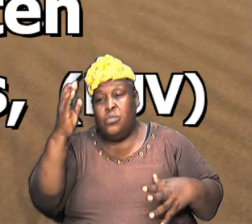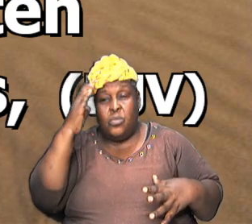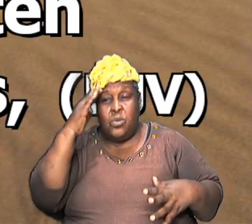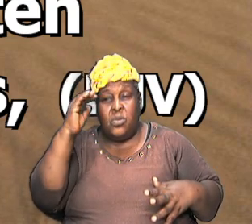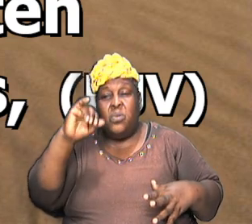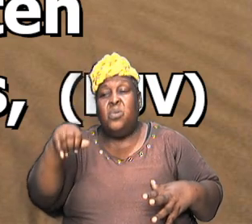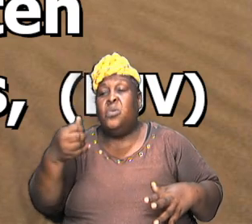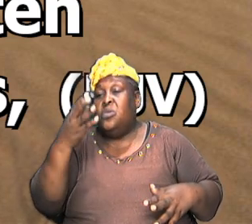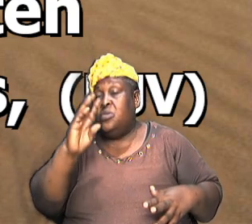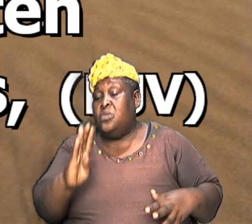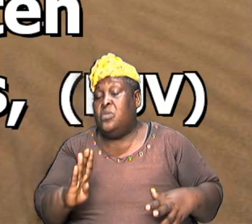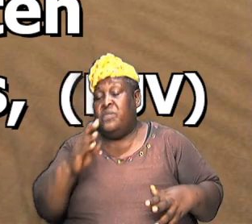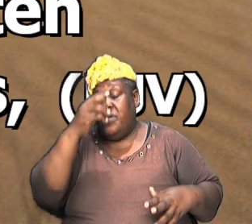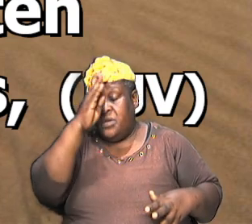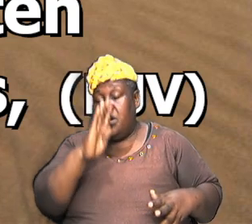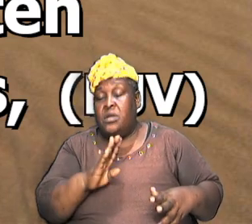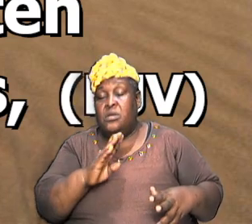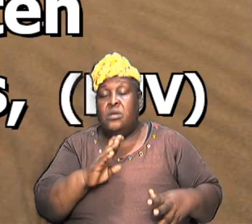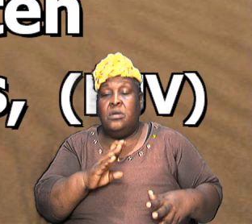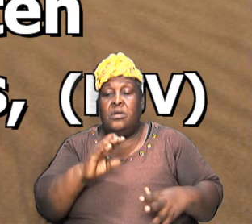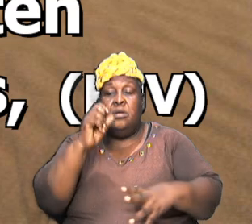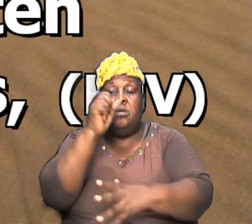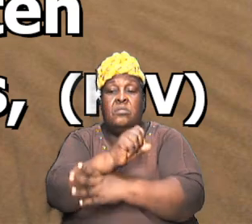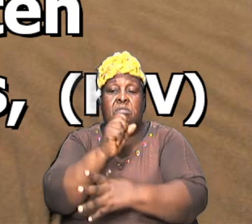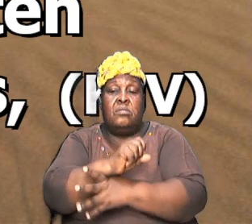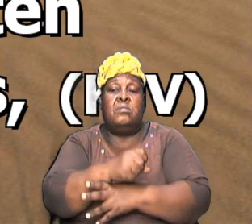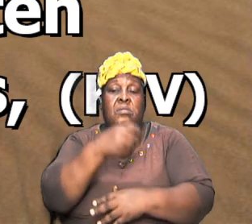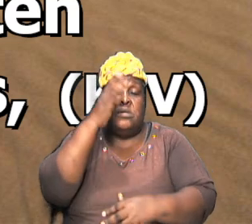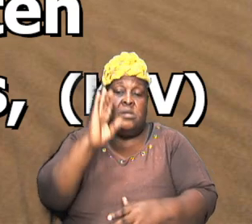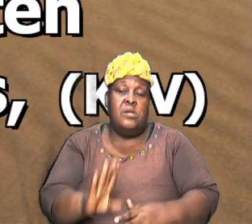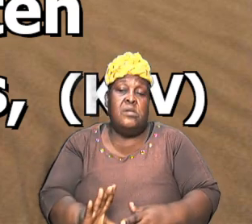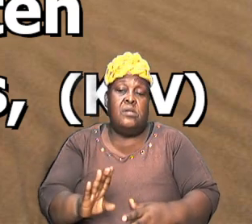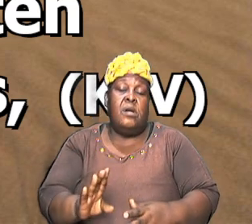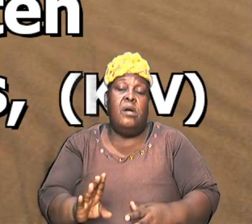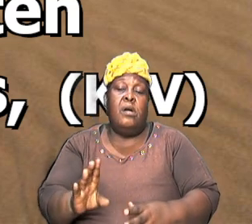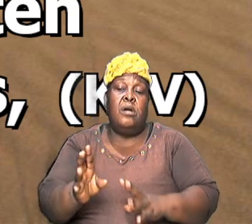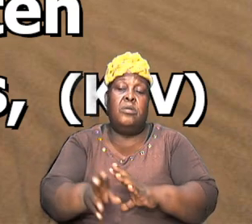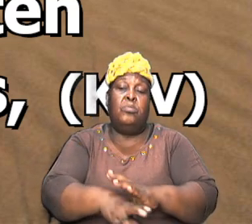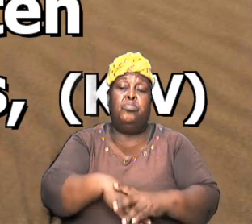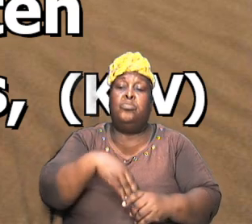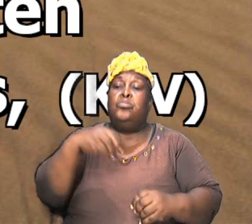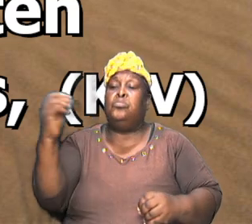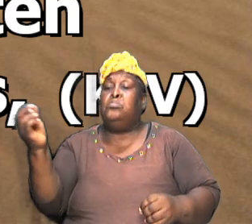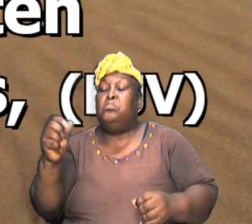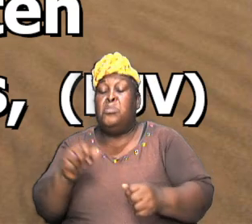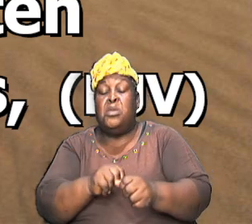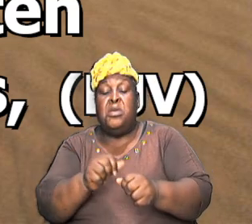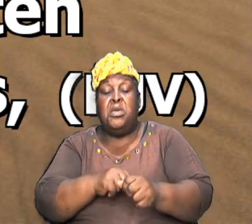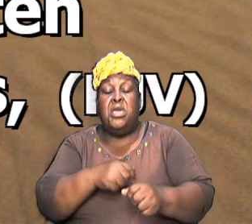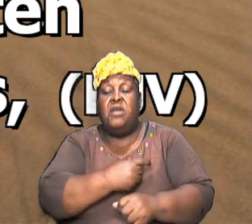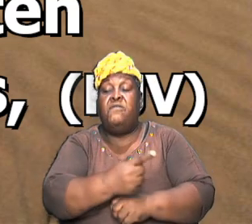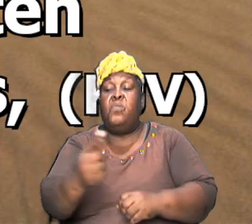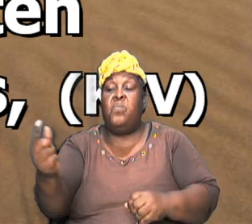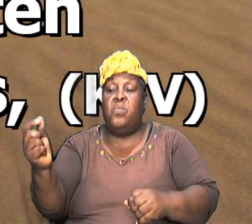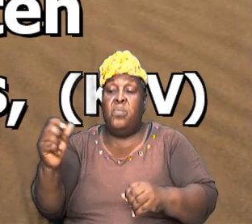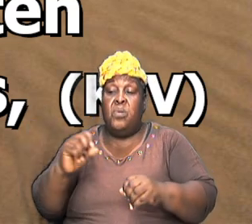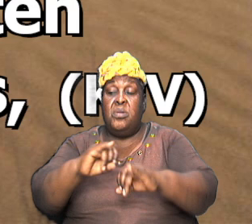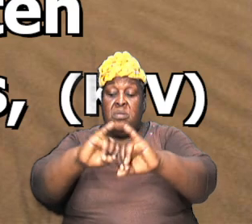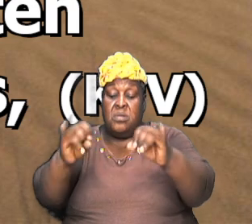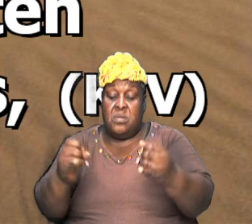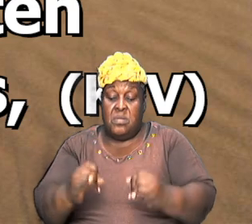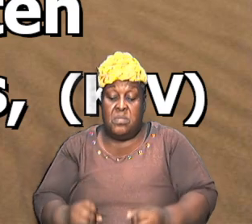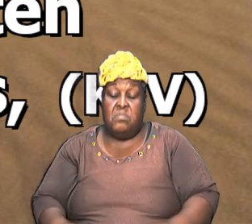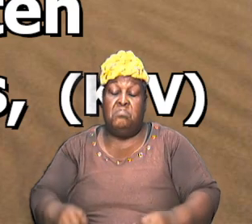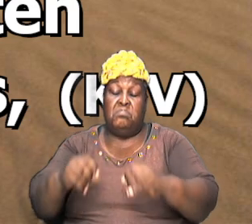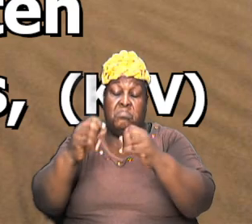Jehovah God because this is Abraham who got pulled out everybody else are idolaters all the nations that are